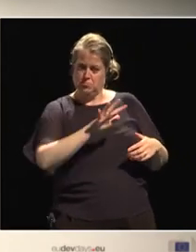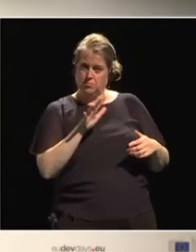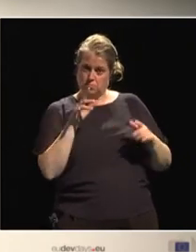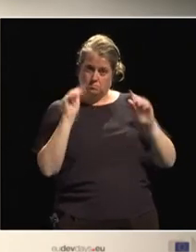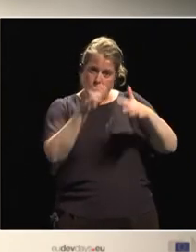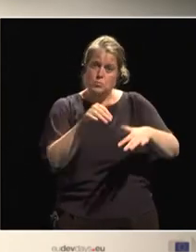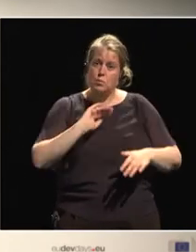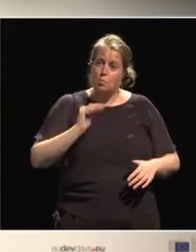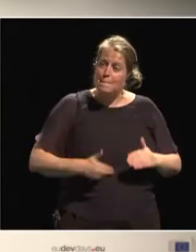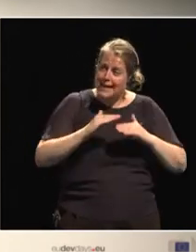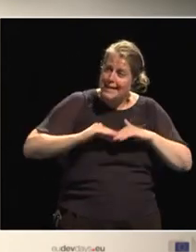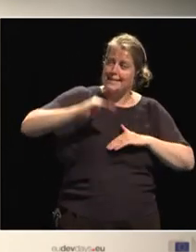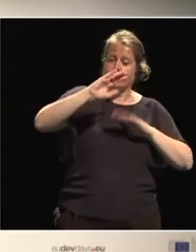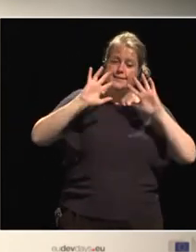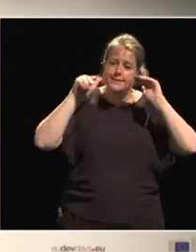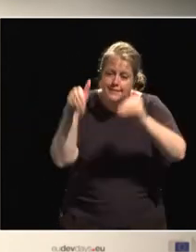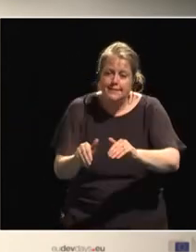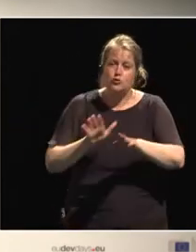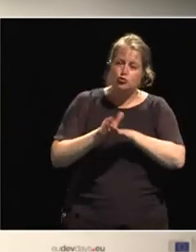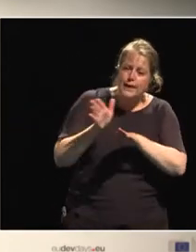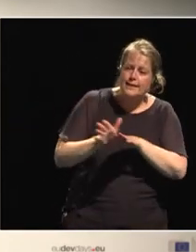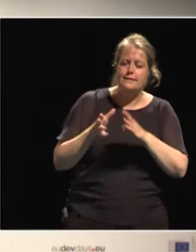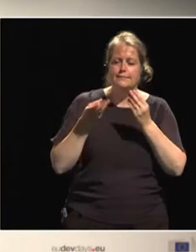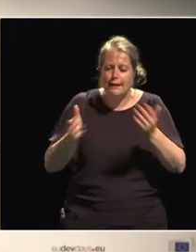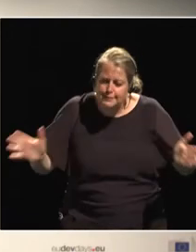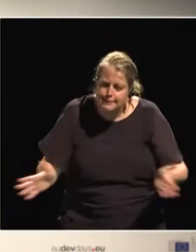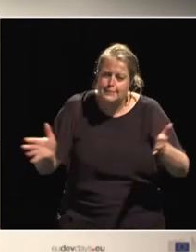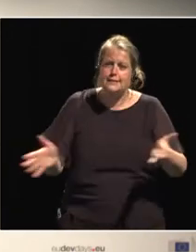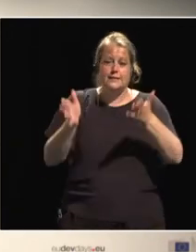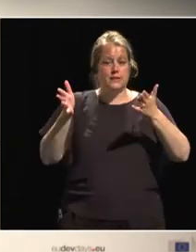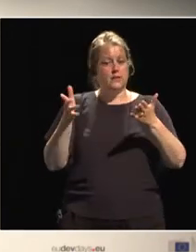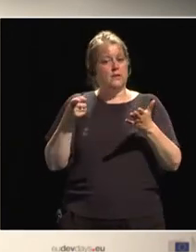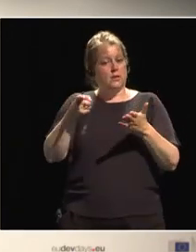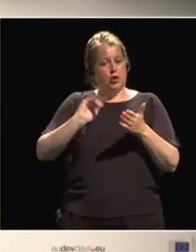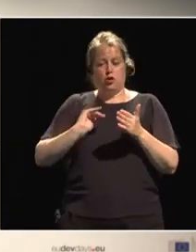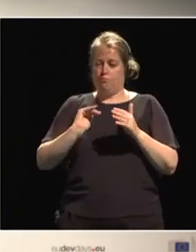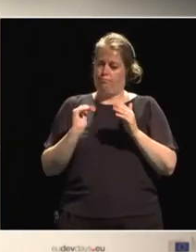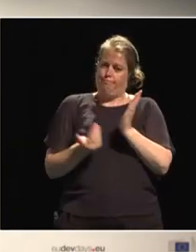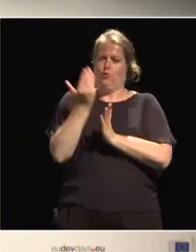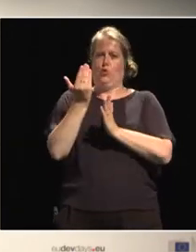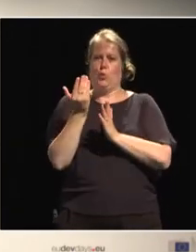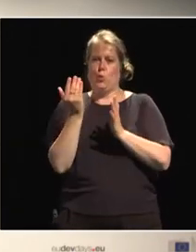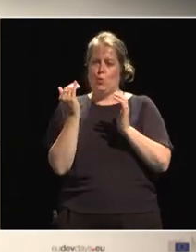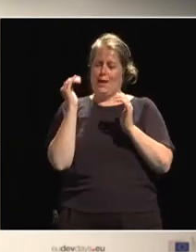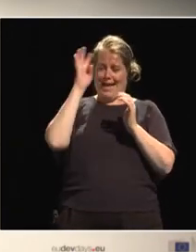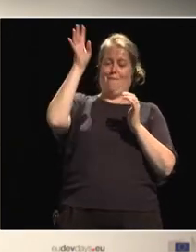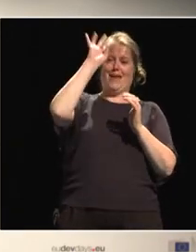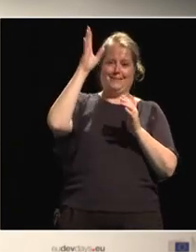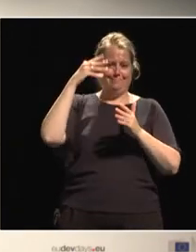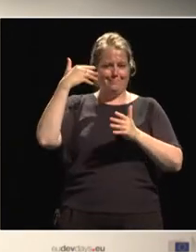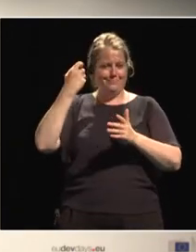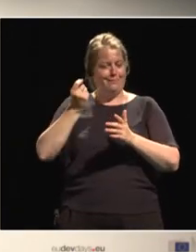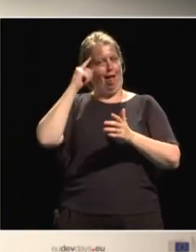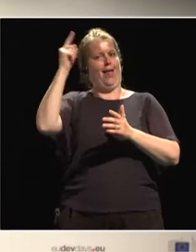those positions where they're being trained in skills which will allow them to go forth and actually produce new innovative endeavors? Because